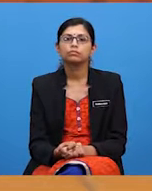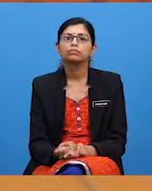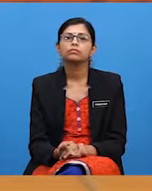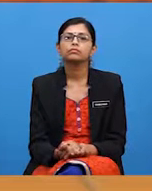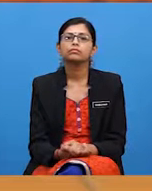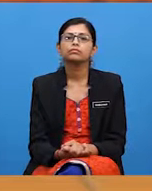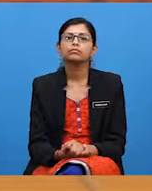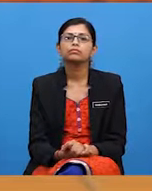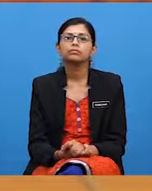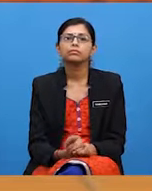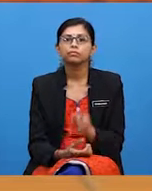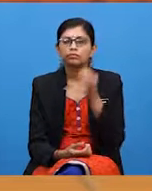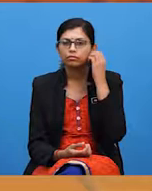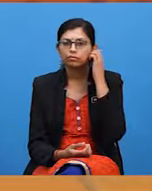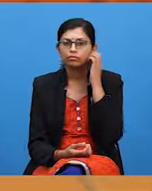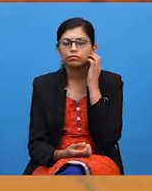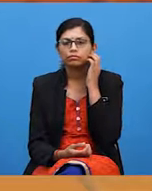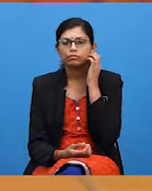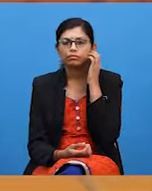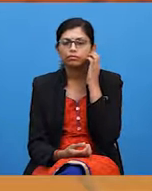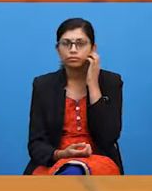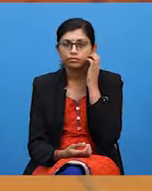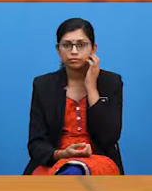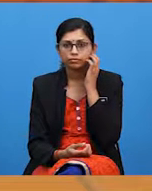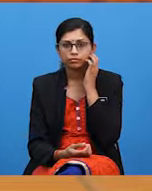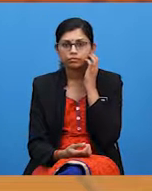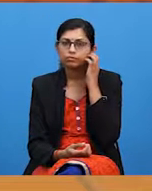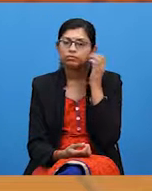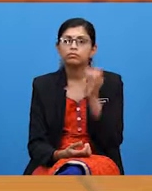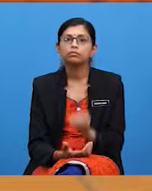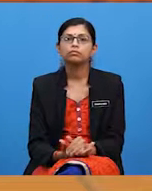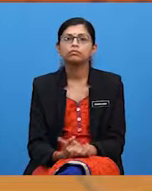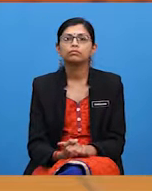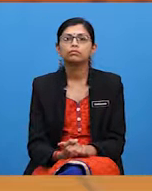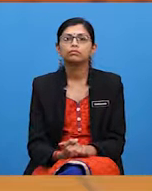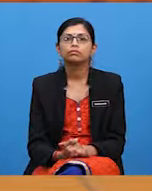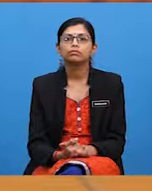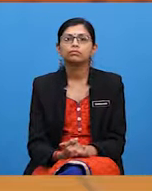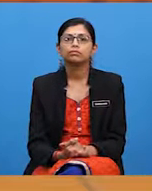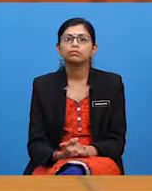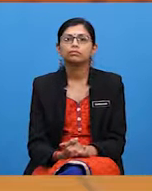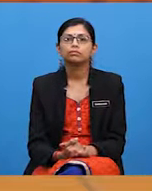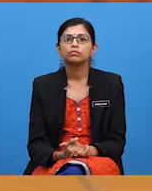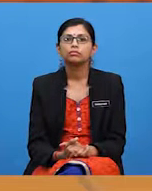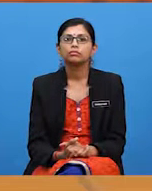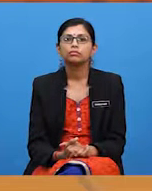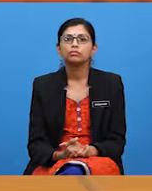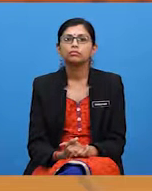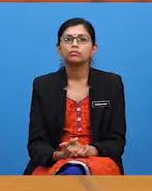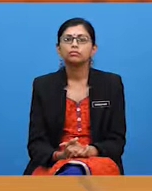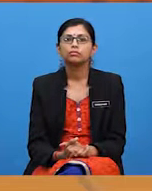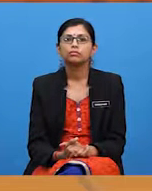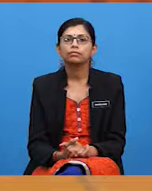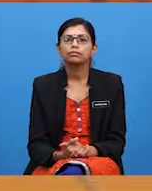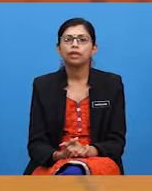They aren't fish. Honestly, Chris, don't you listen anything in science class? They are